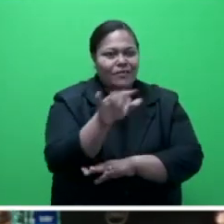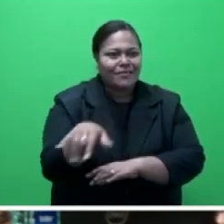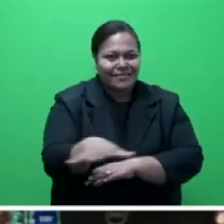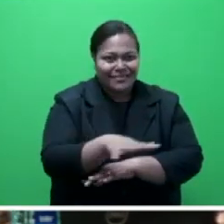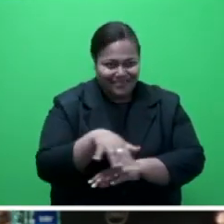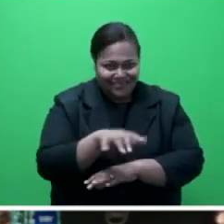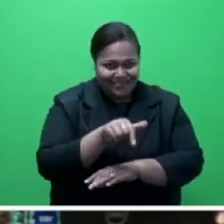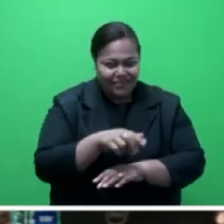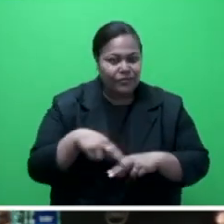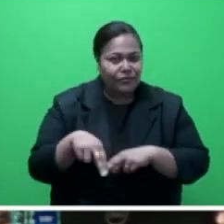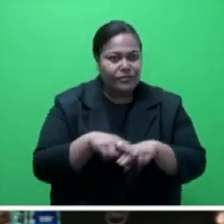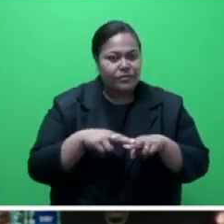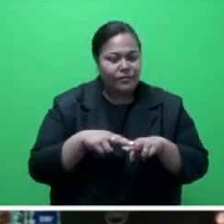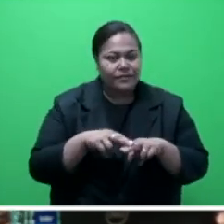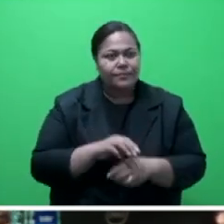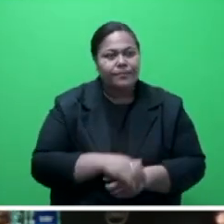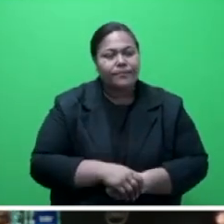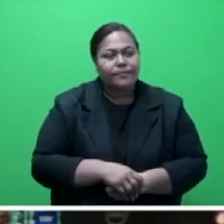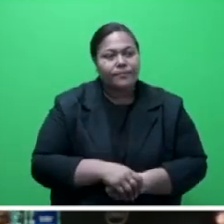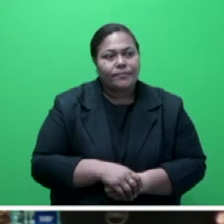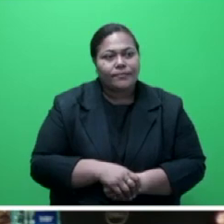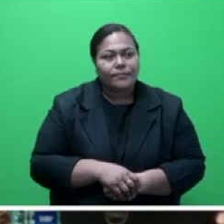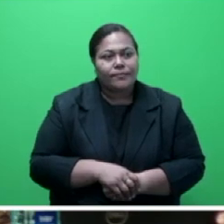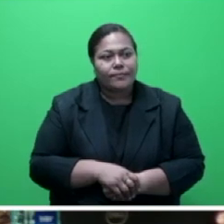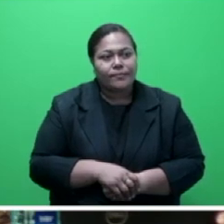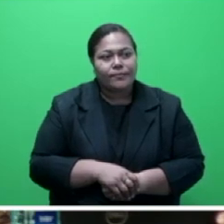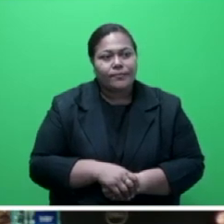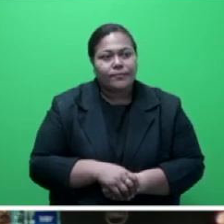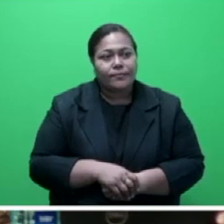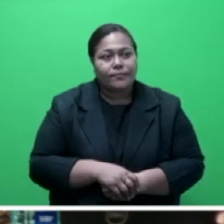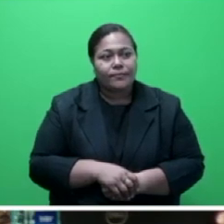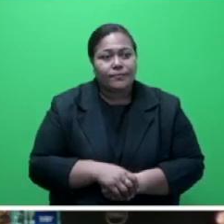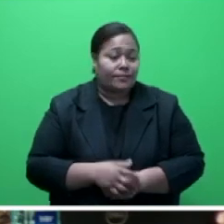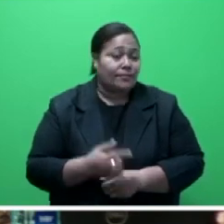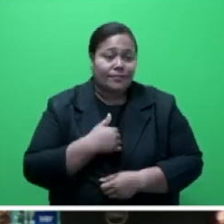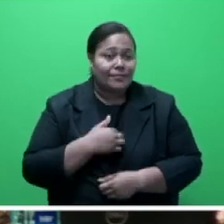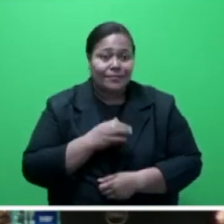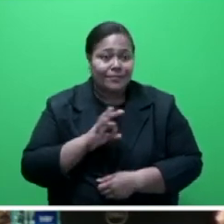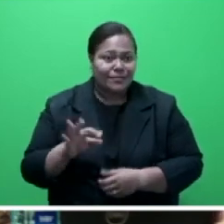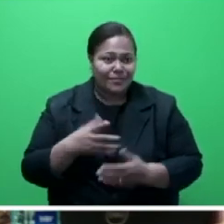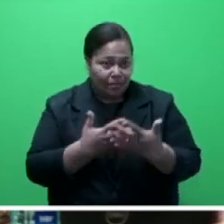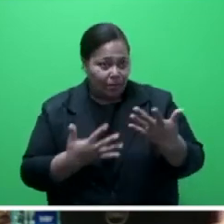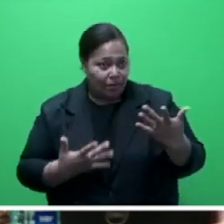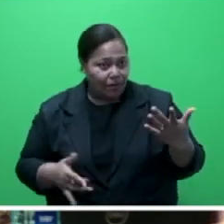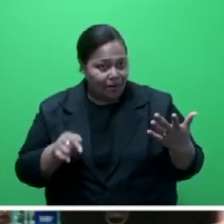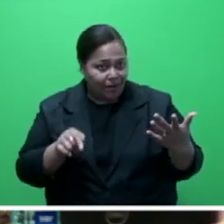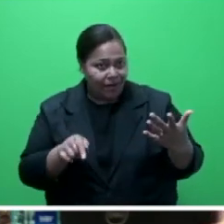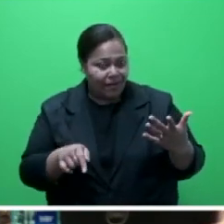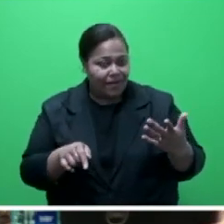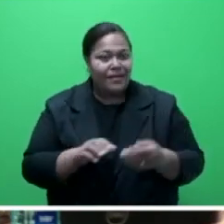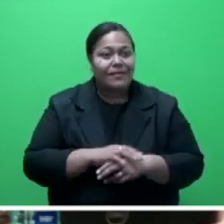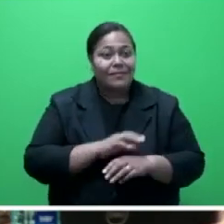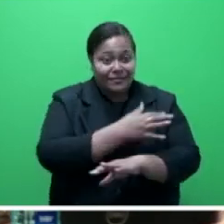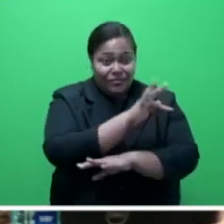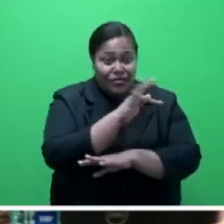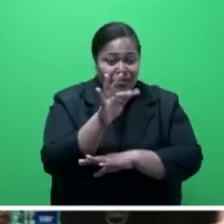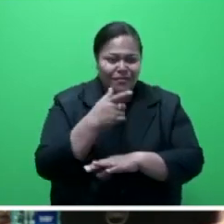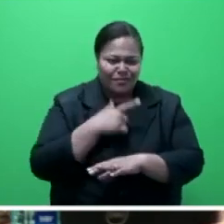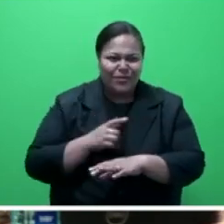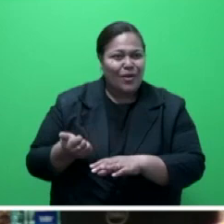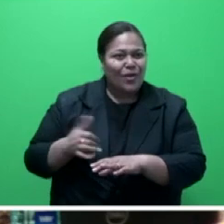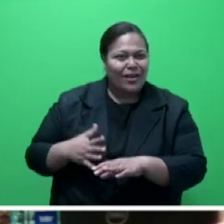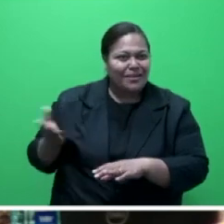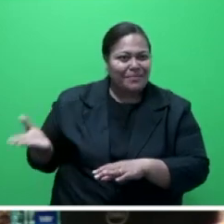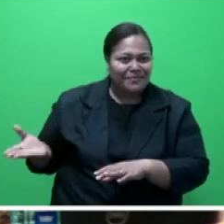endemic fauna and flora. Mr Speaker said, I will not delve much on that as my ministerial colleague did